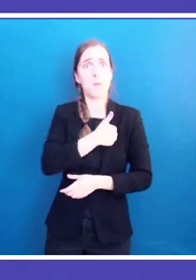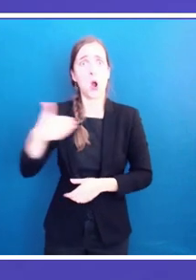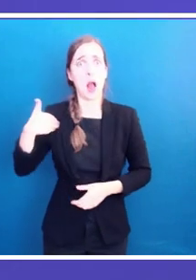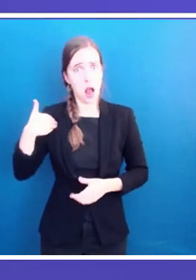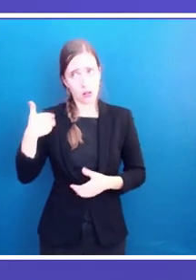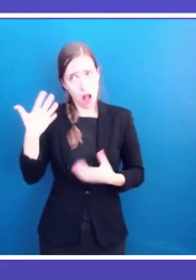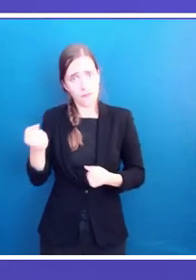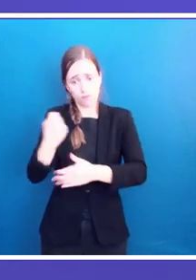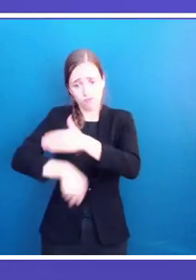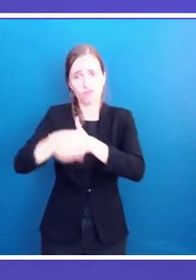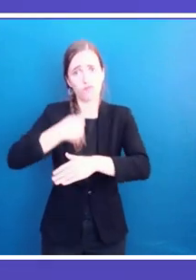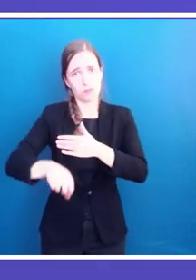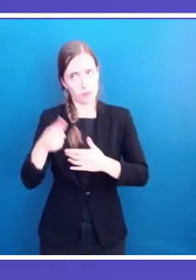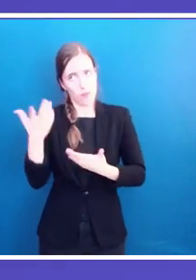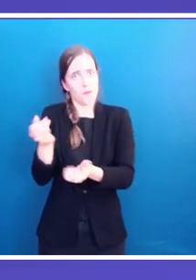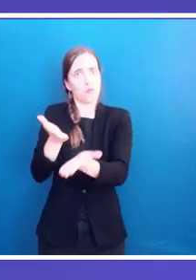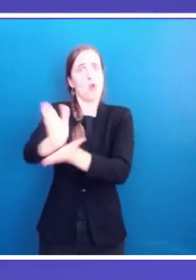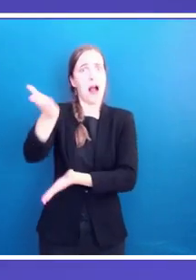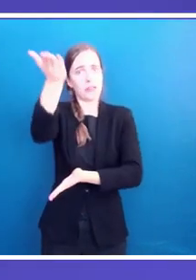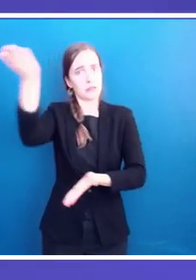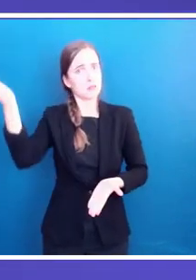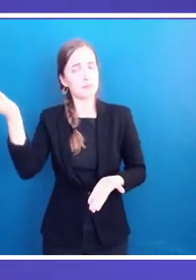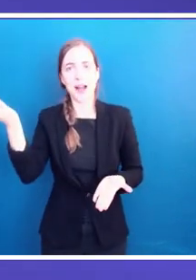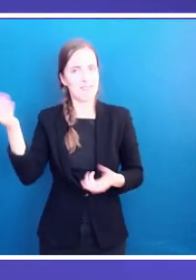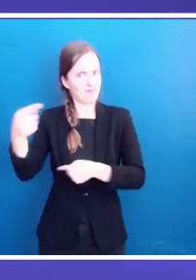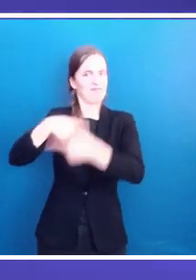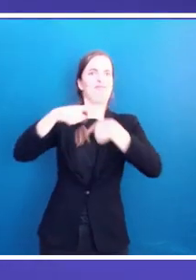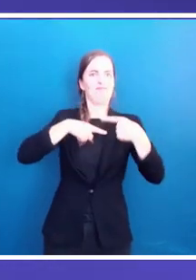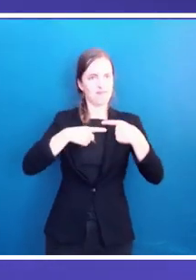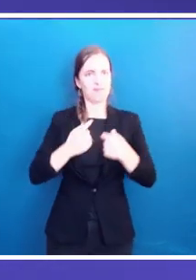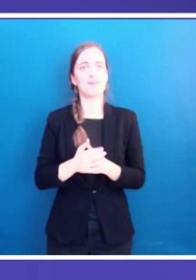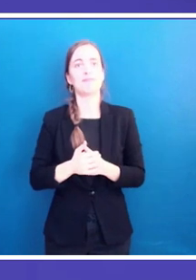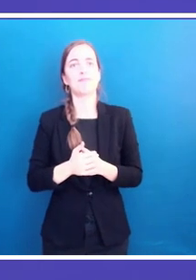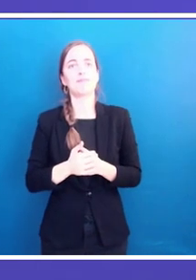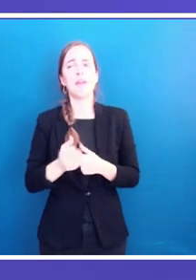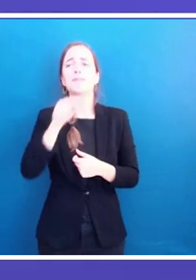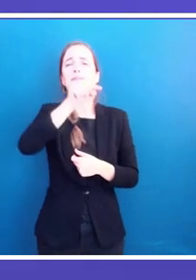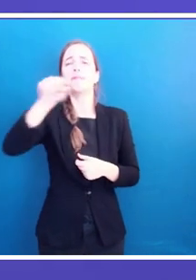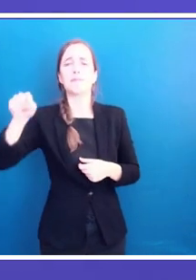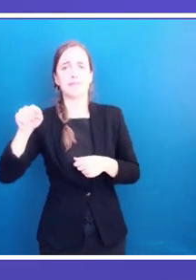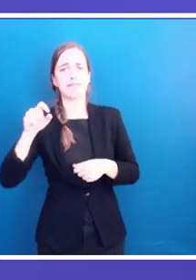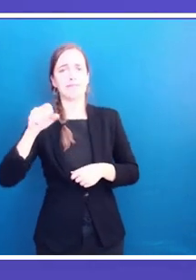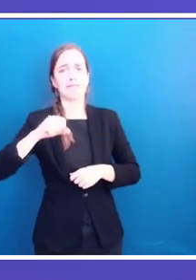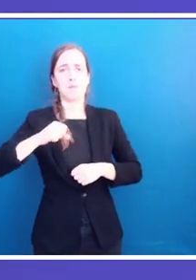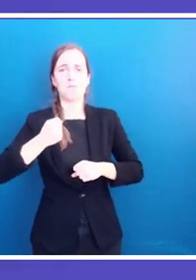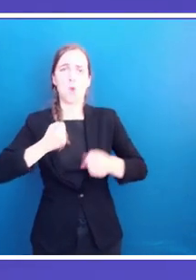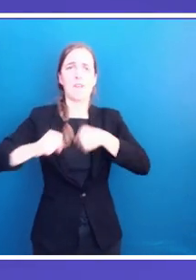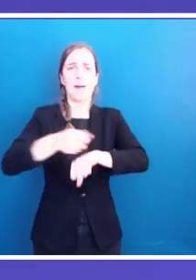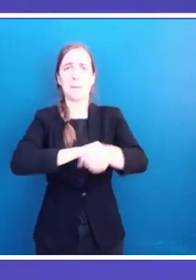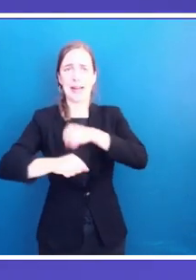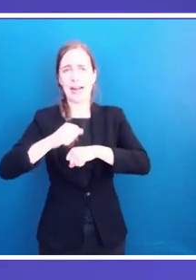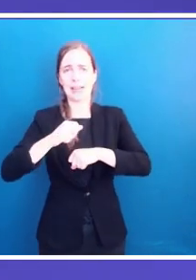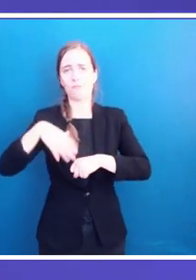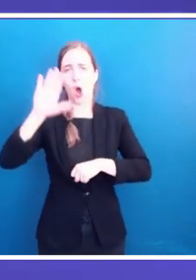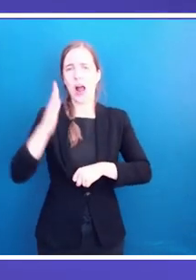after year. Even here in Catalonia, where statistics tell us that two out of every three women have or